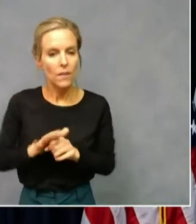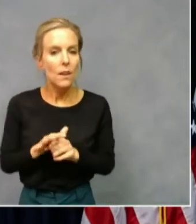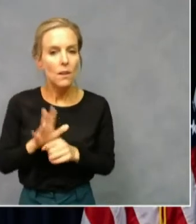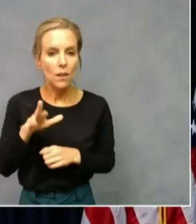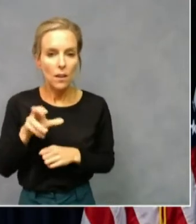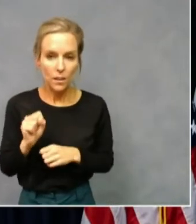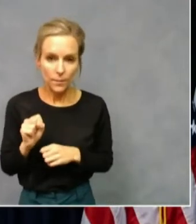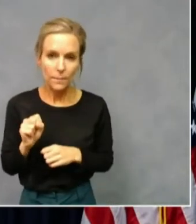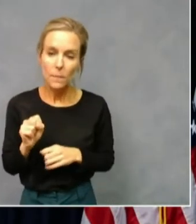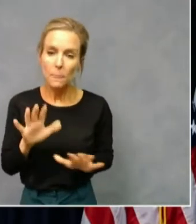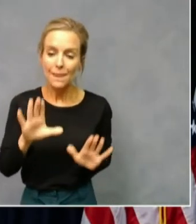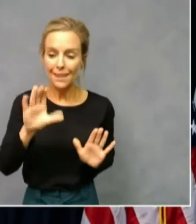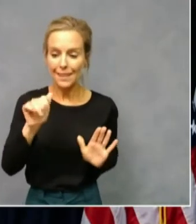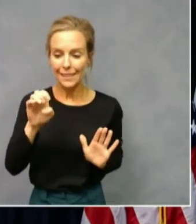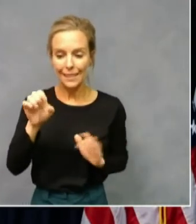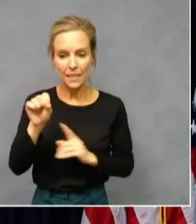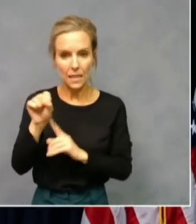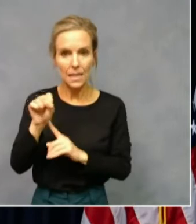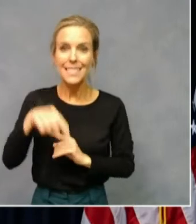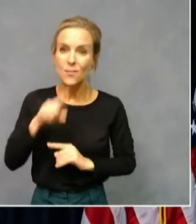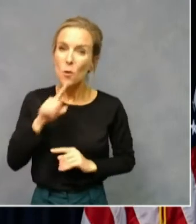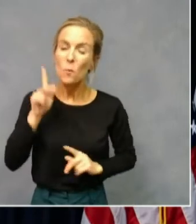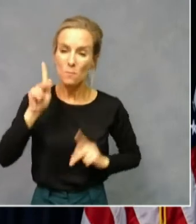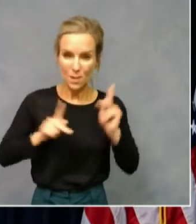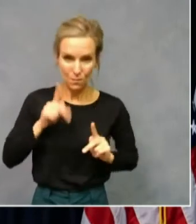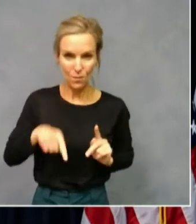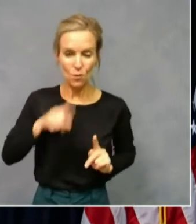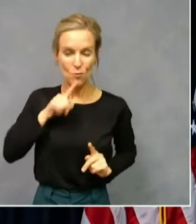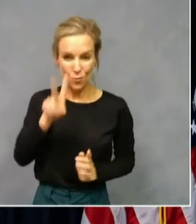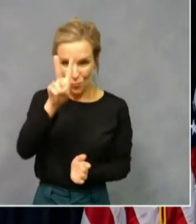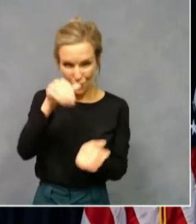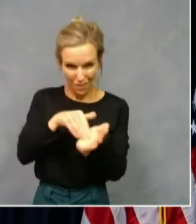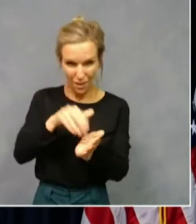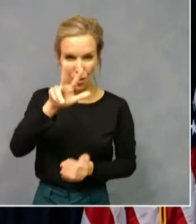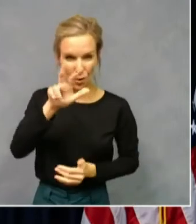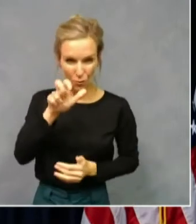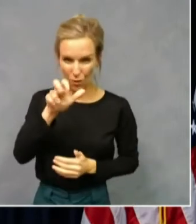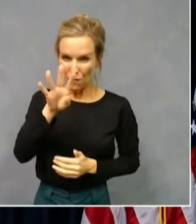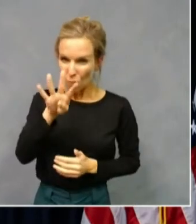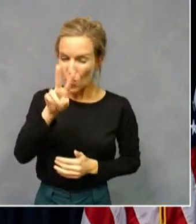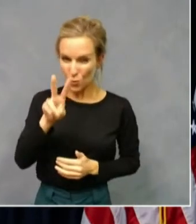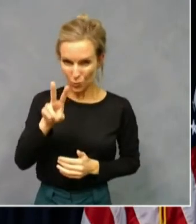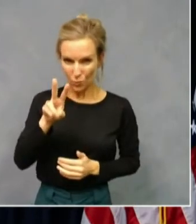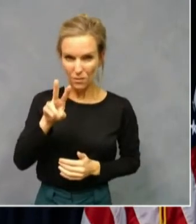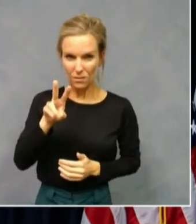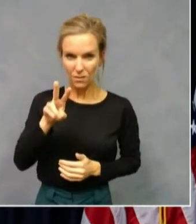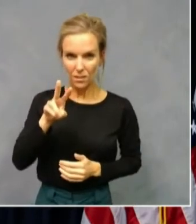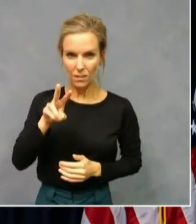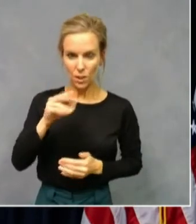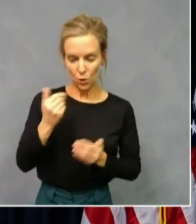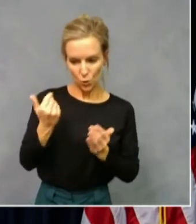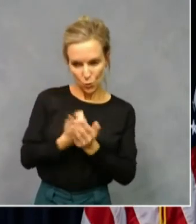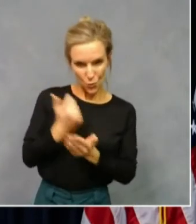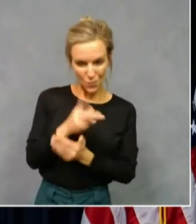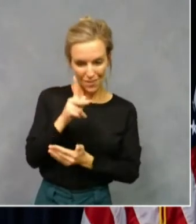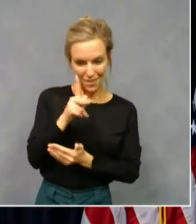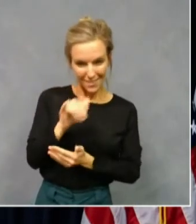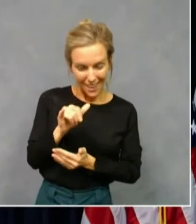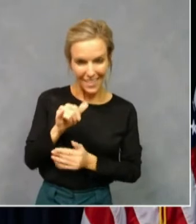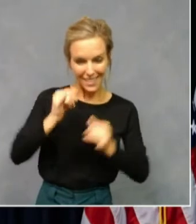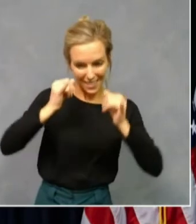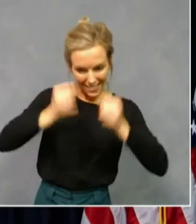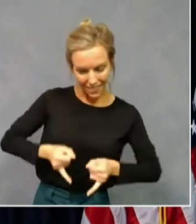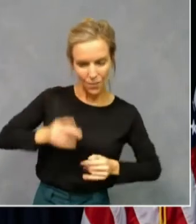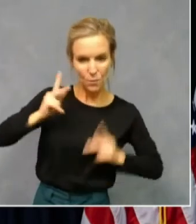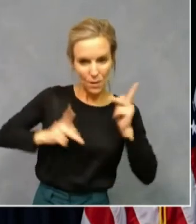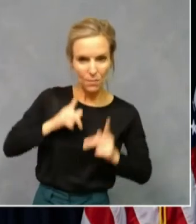cases, these are people. These are 2,342 new Kentuckians infected with